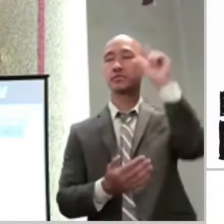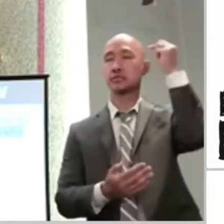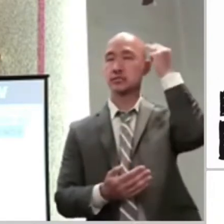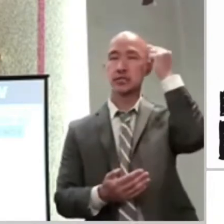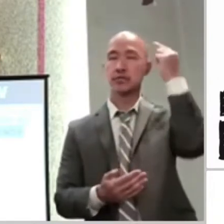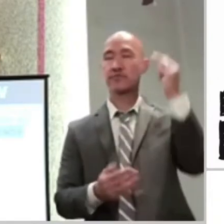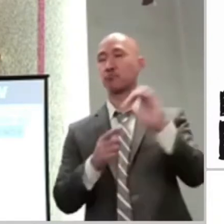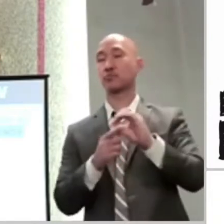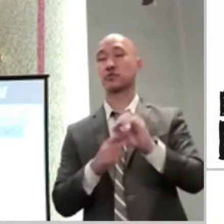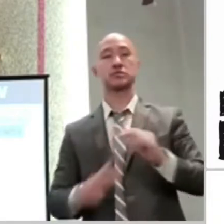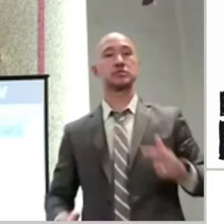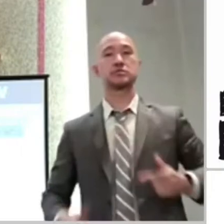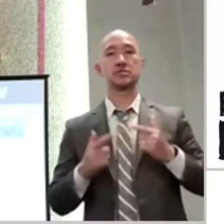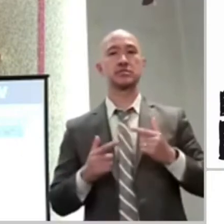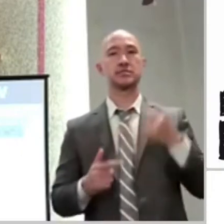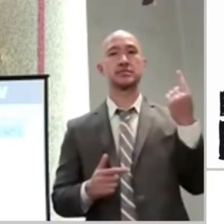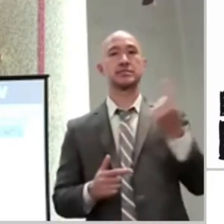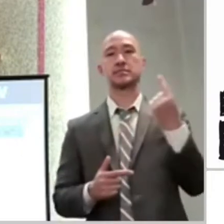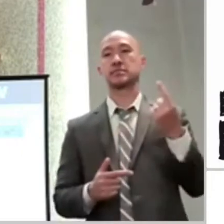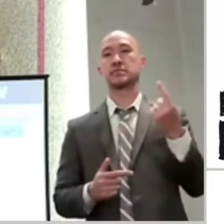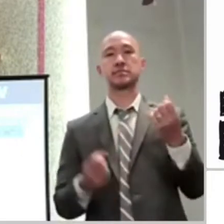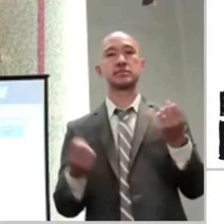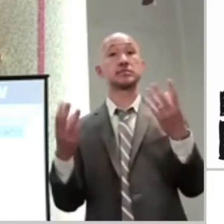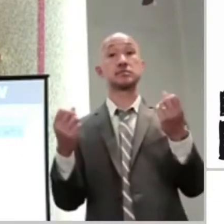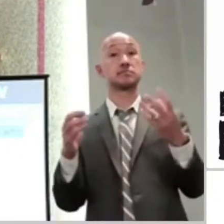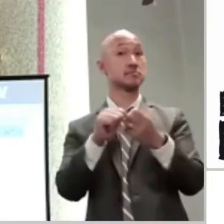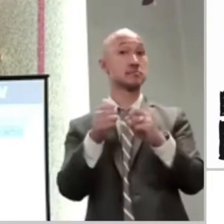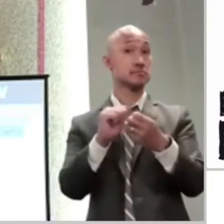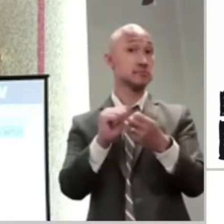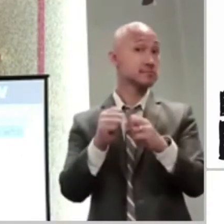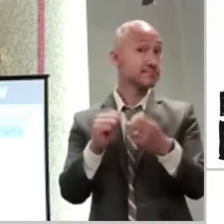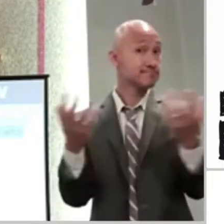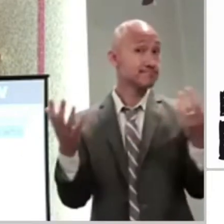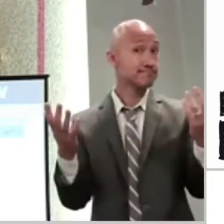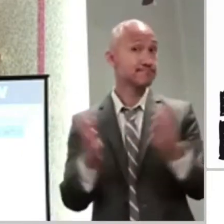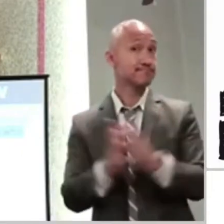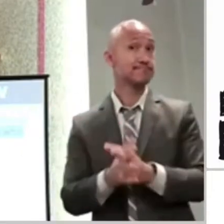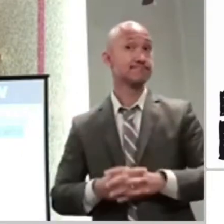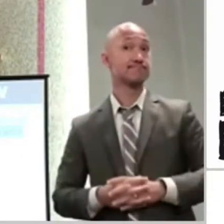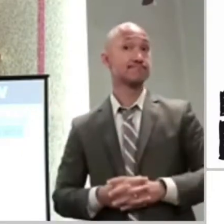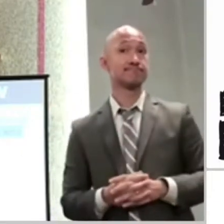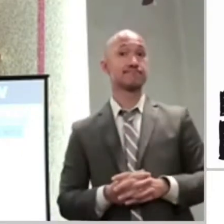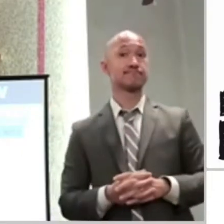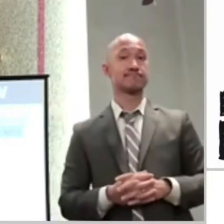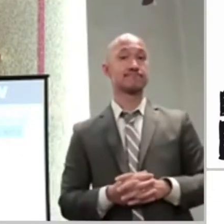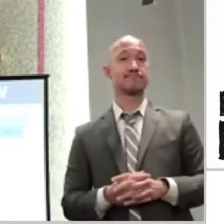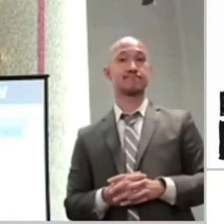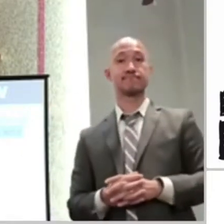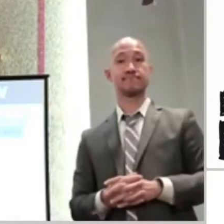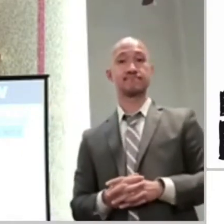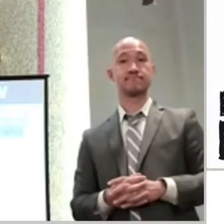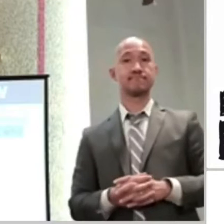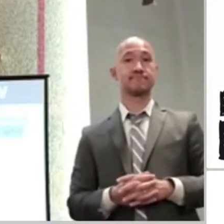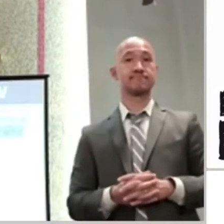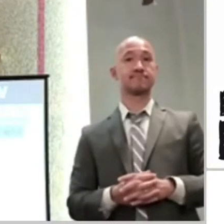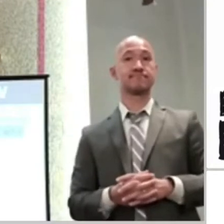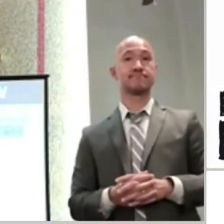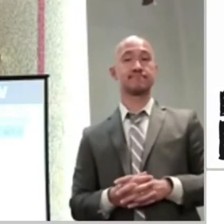And I don't know when it will stop. Probably never. Probably not until I see Jesus. I think. Thank you.